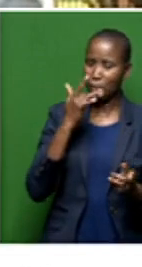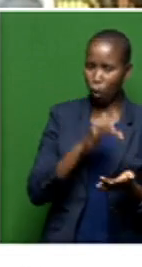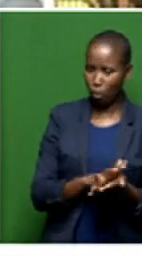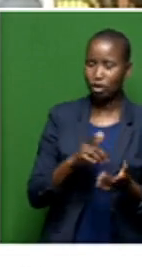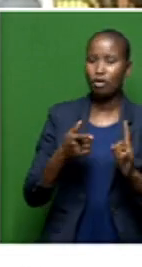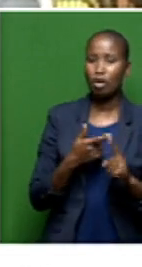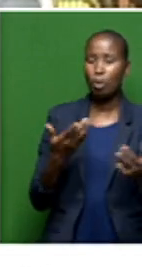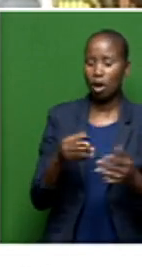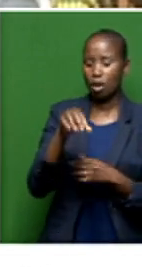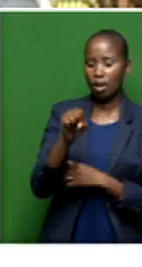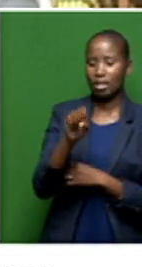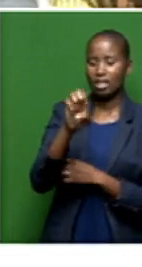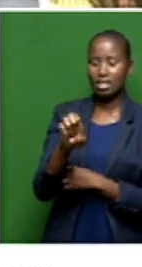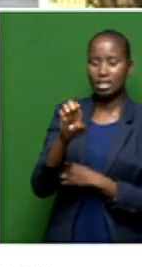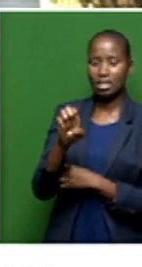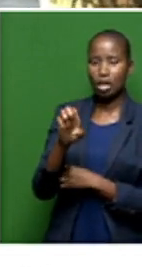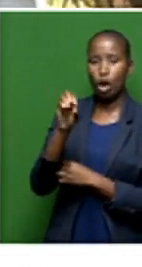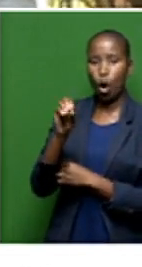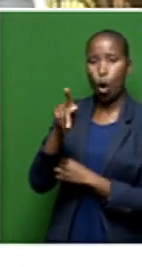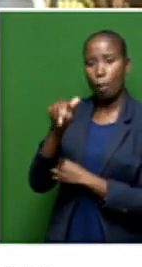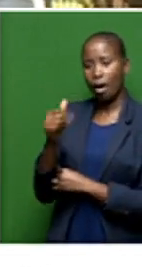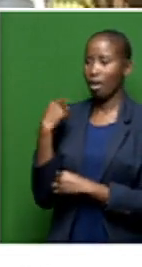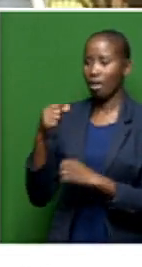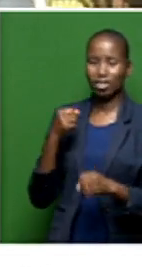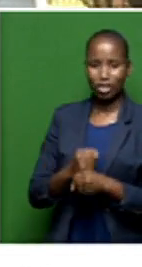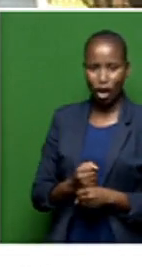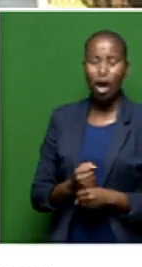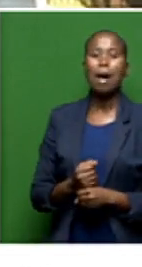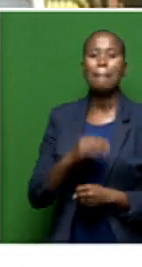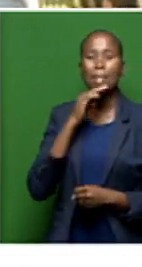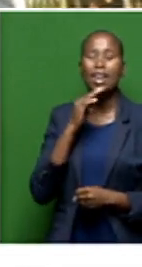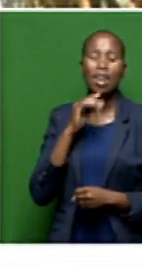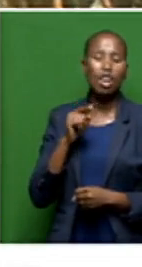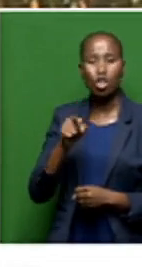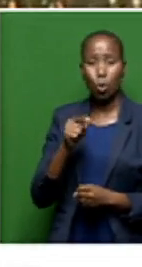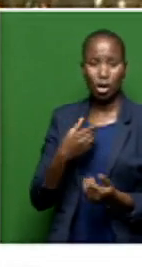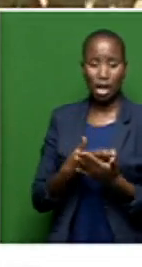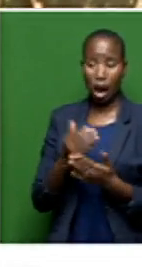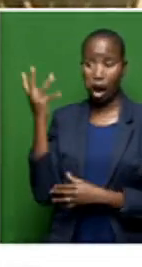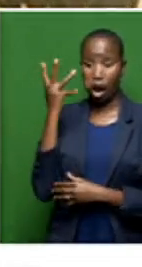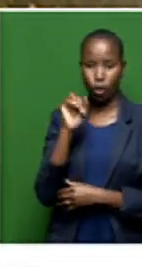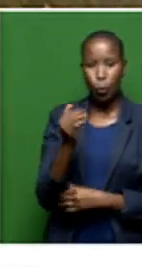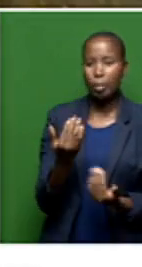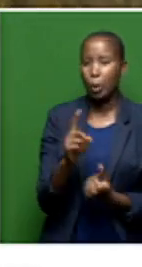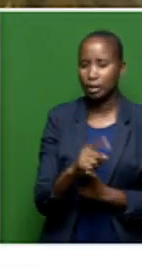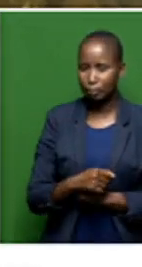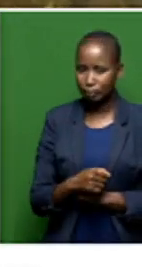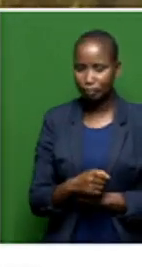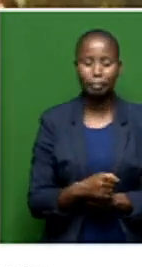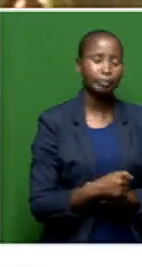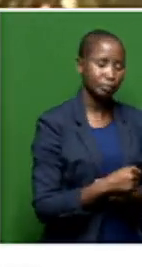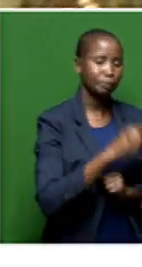sopa last year, really he's just new, and what is it that he might utter today? What I expect from the Premier